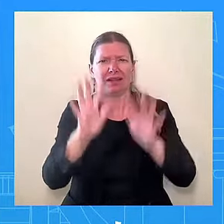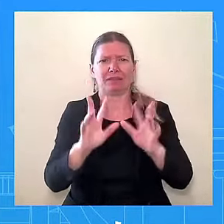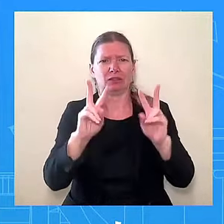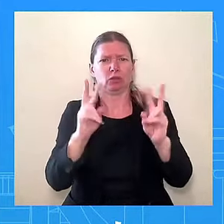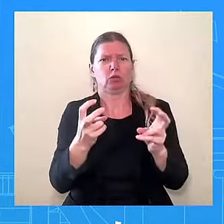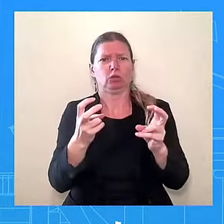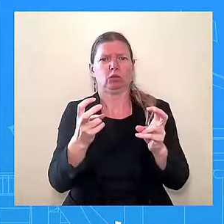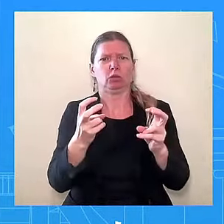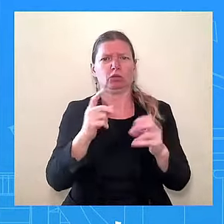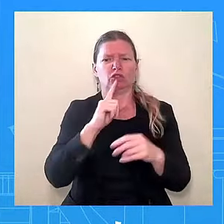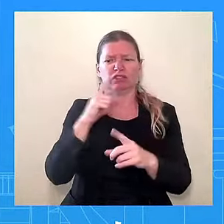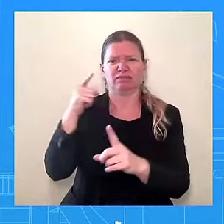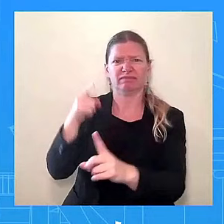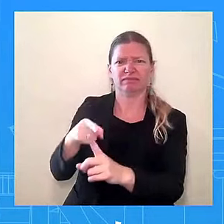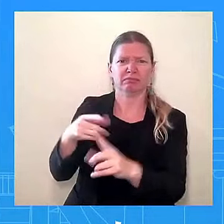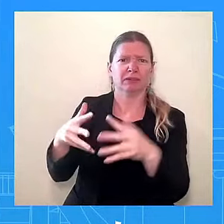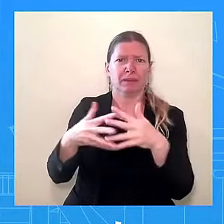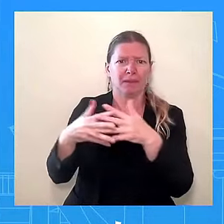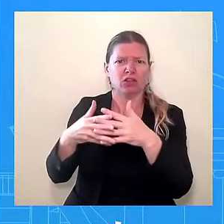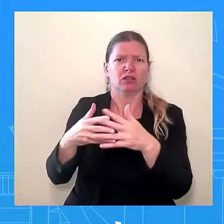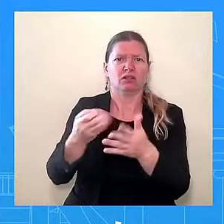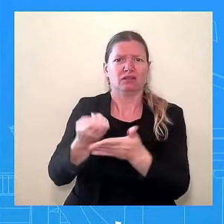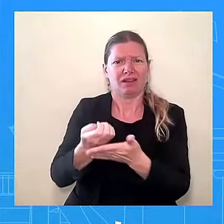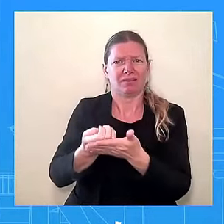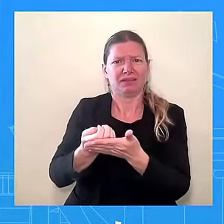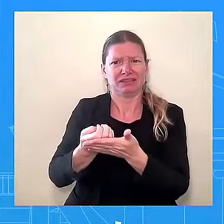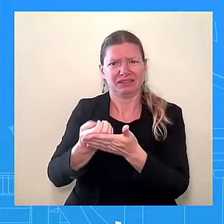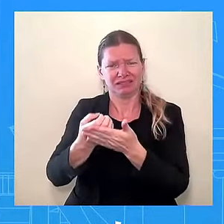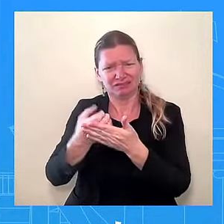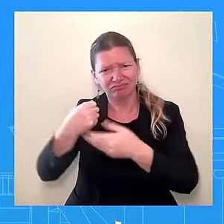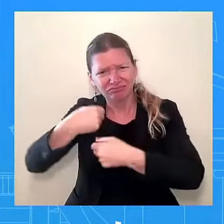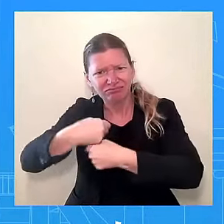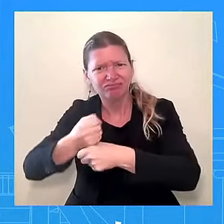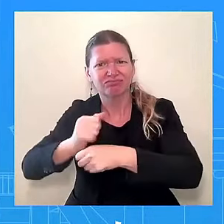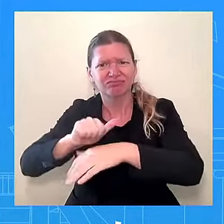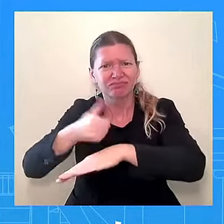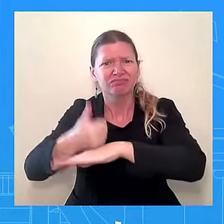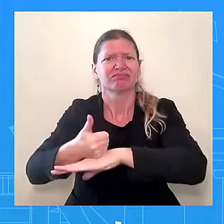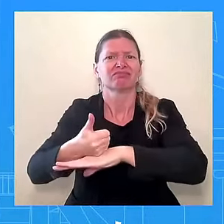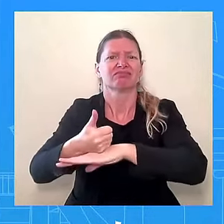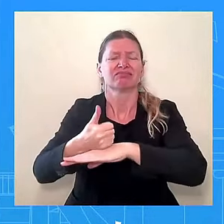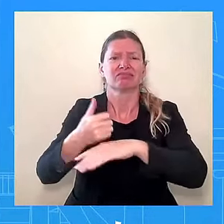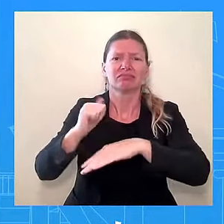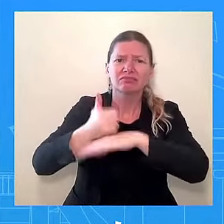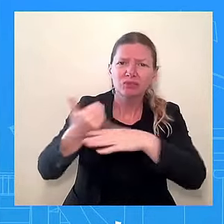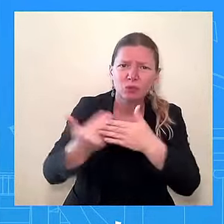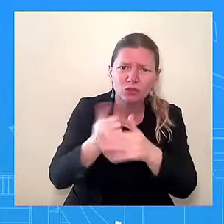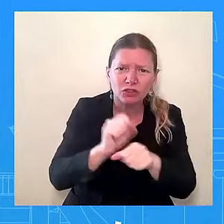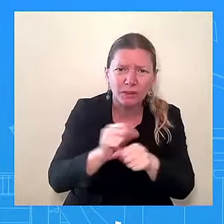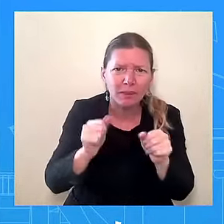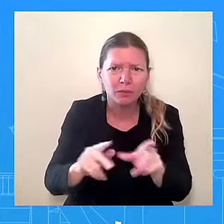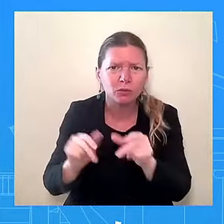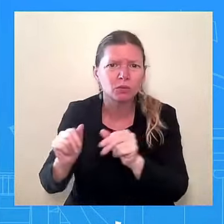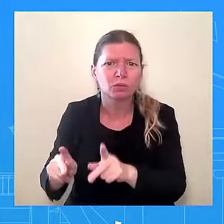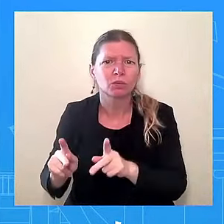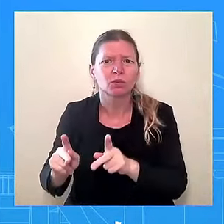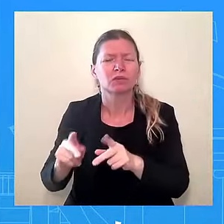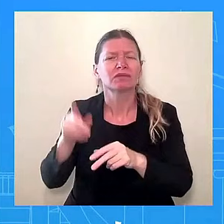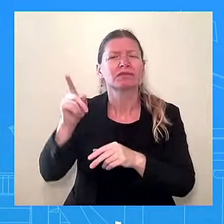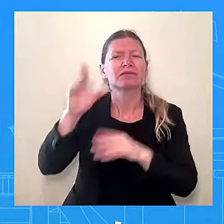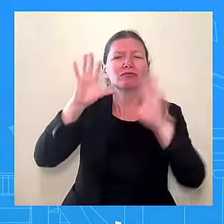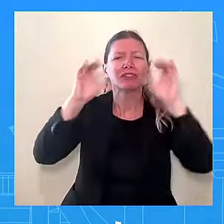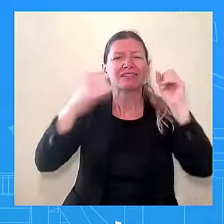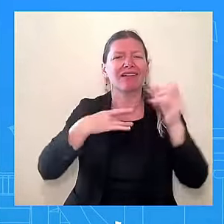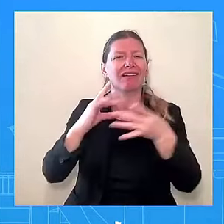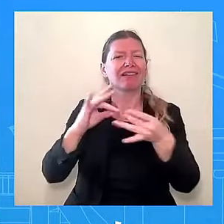job opportunities, and as the president likes to talk about, rebuilding that middle class. Because when you do climate-smart practices, you are essentially creating supply